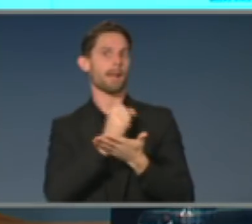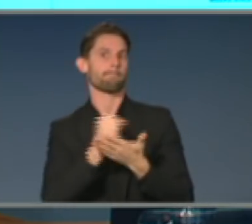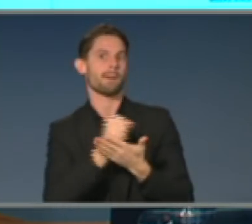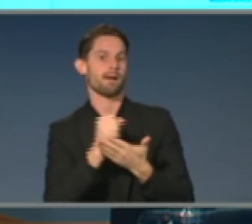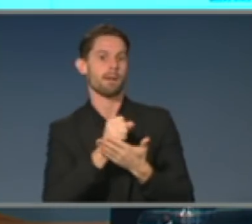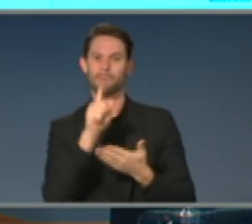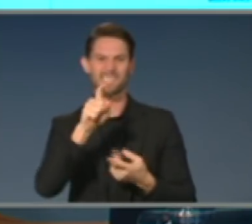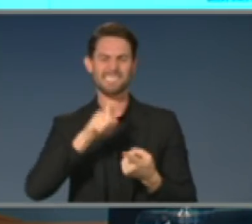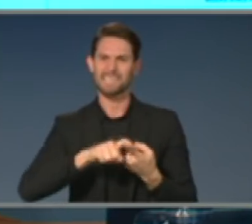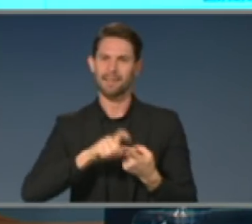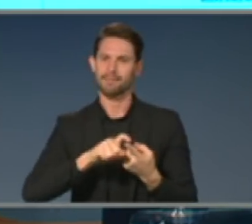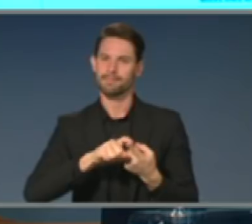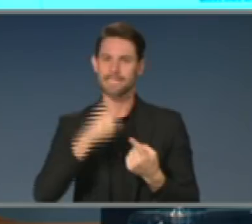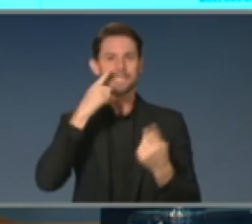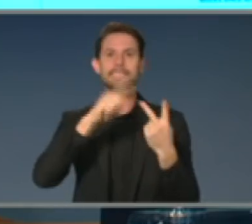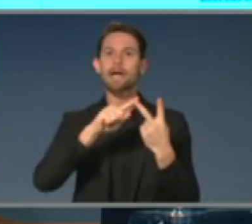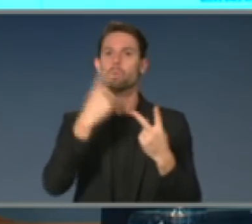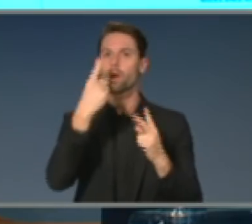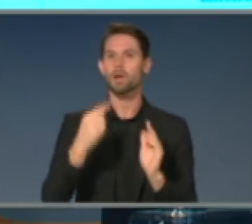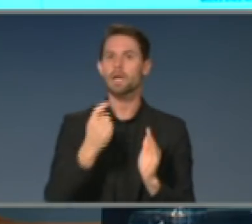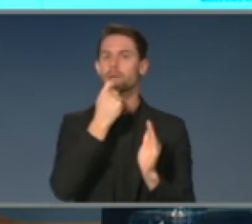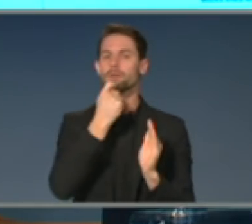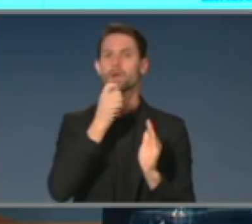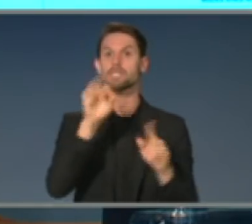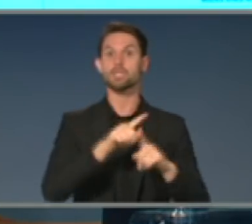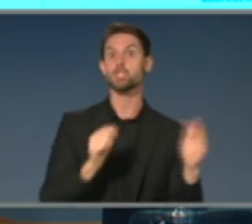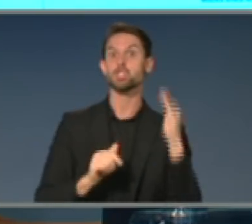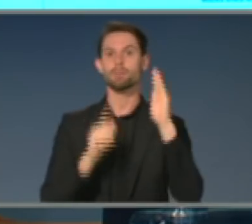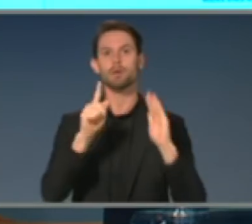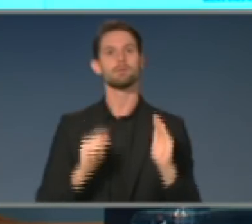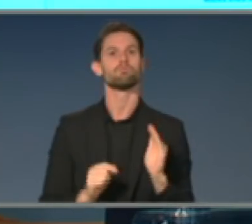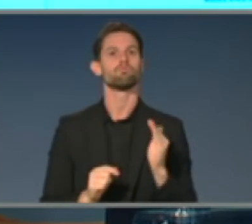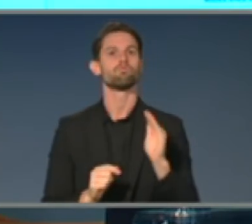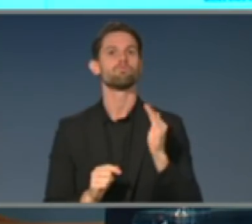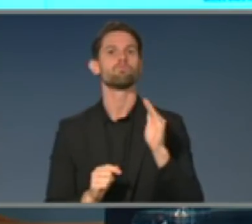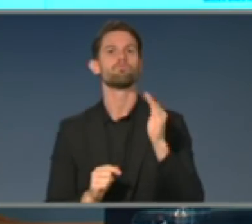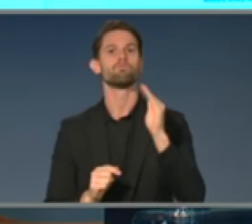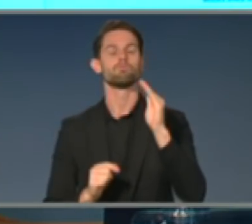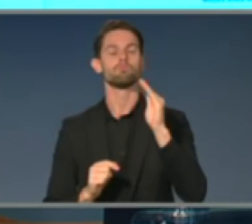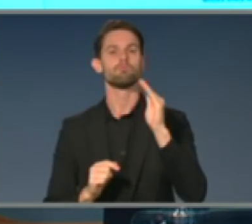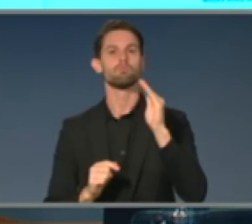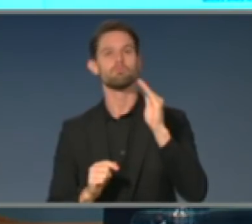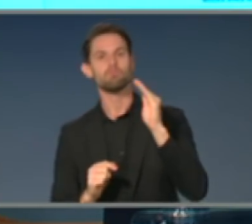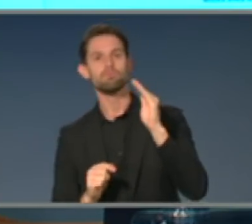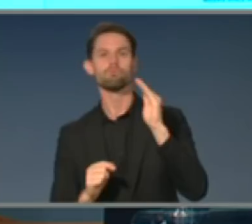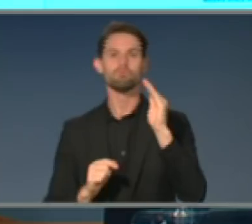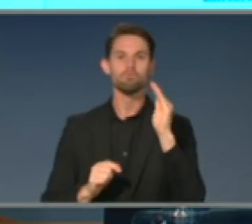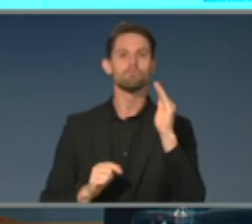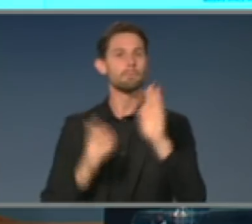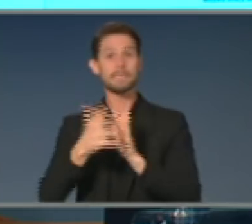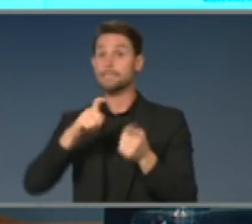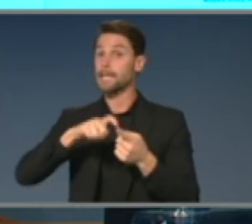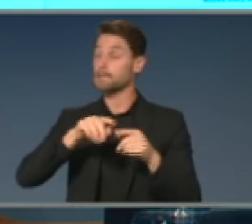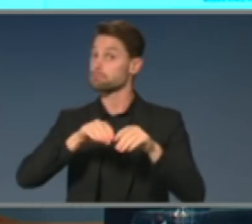but it still shows that if that's all you do, and you have this huge, artificial, country-wide outbreak,